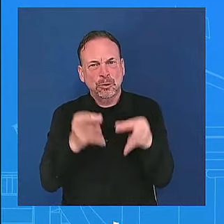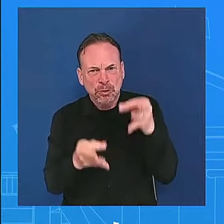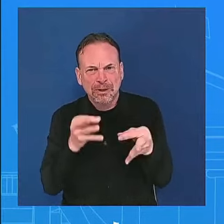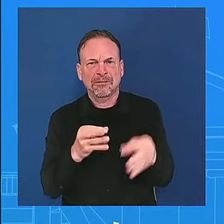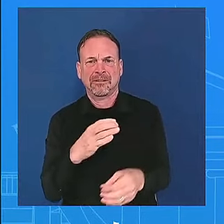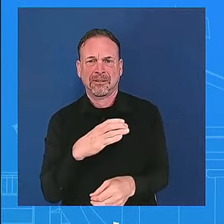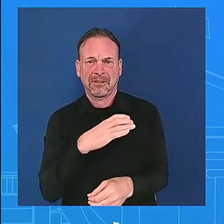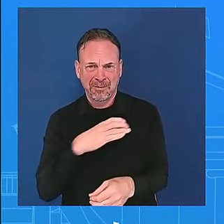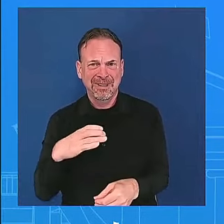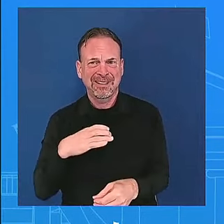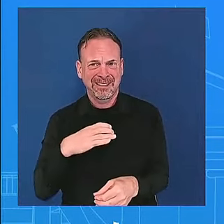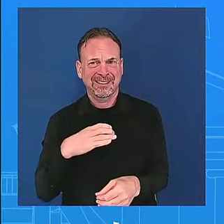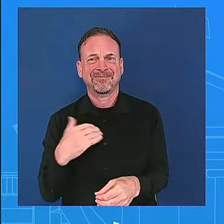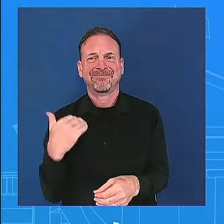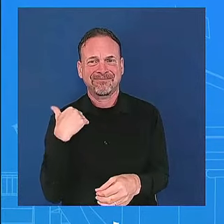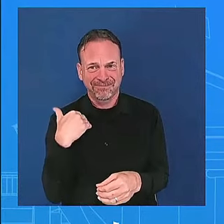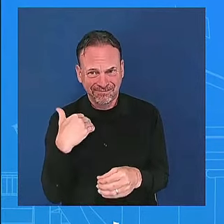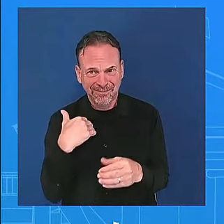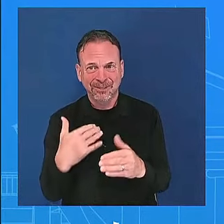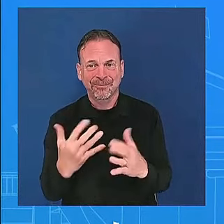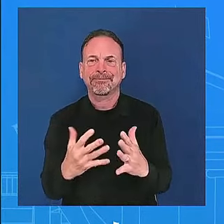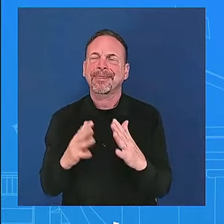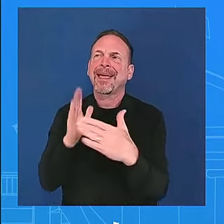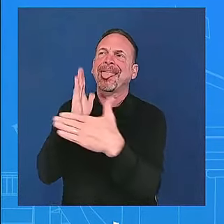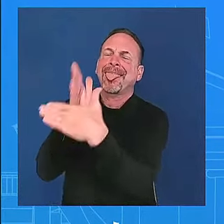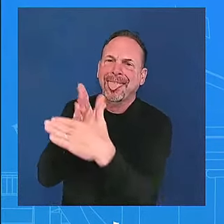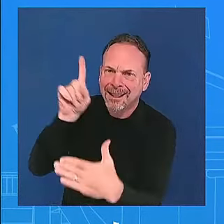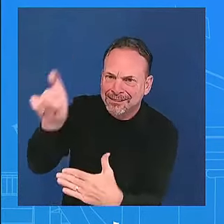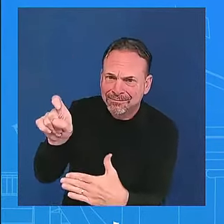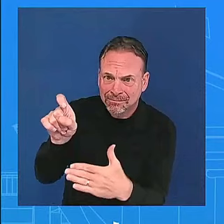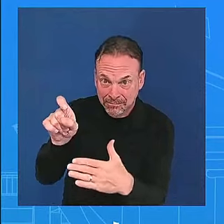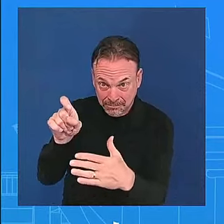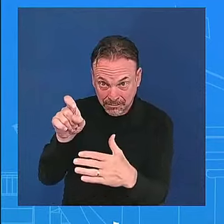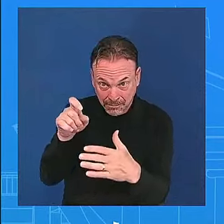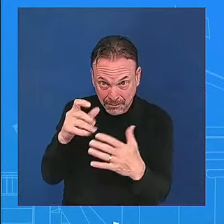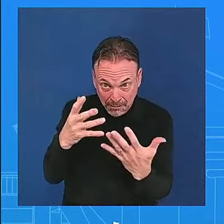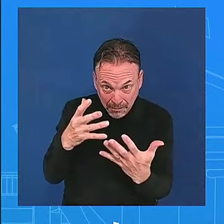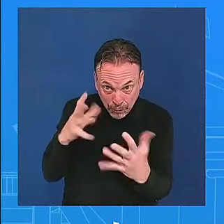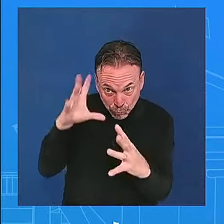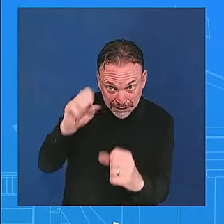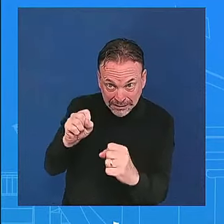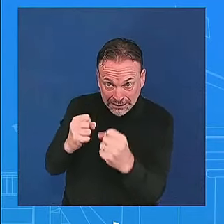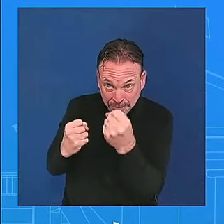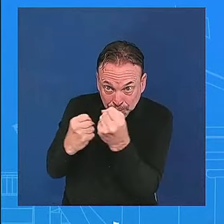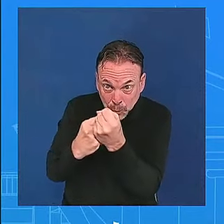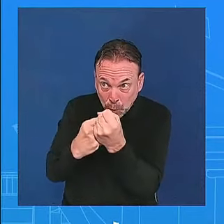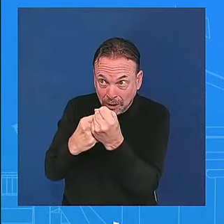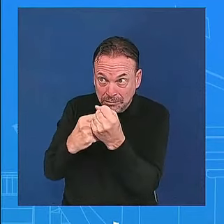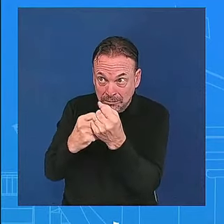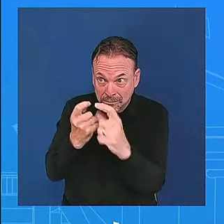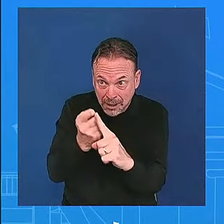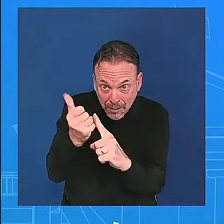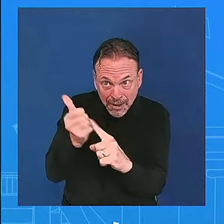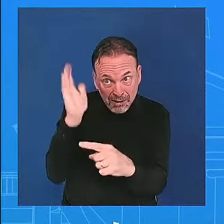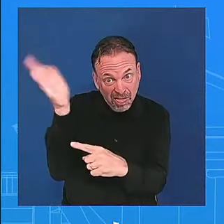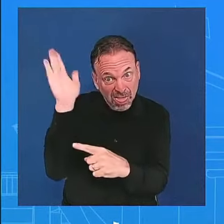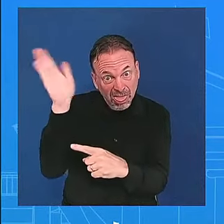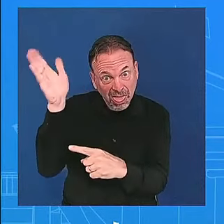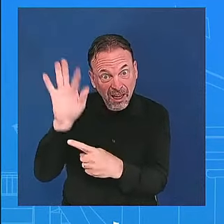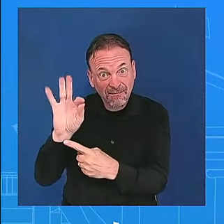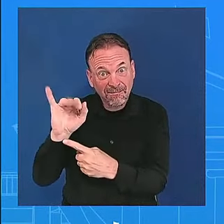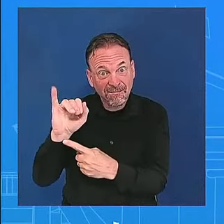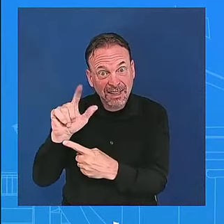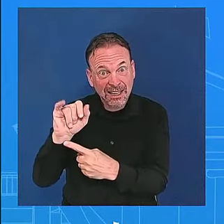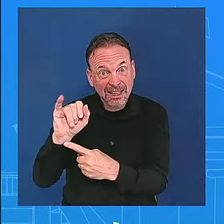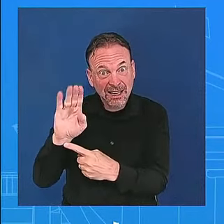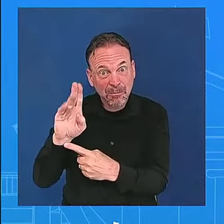debate with congress on what this is going to look like the president laid out the three ways that he sees moving forward there's not going to